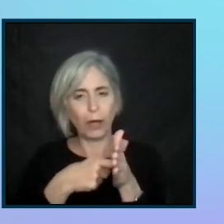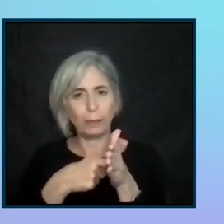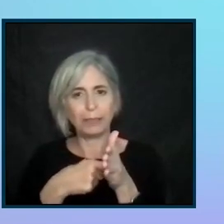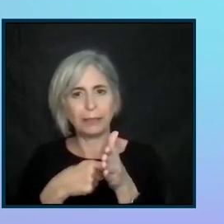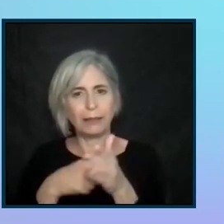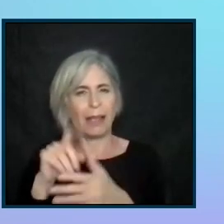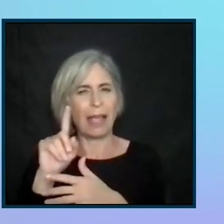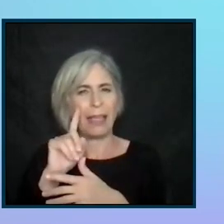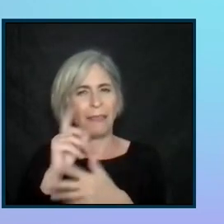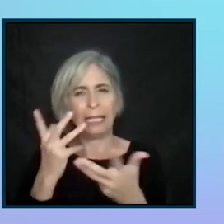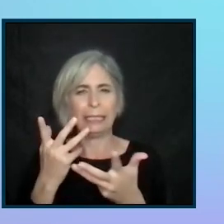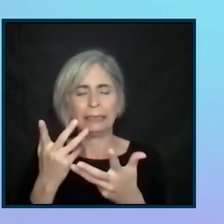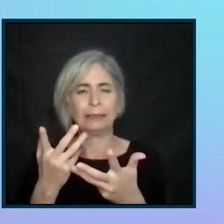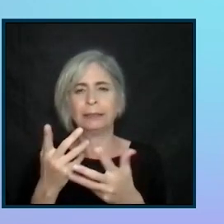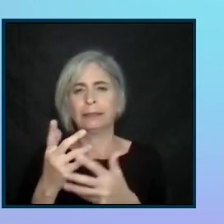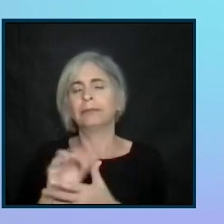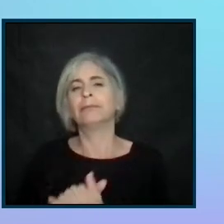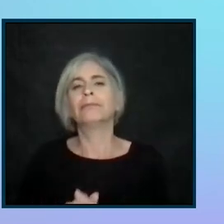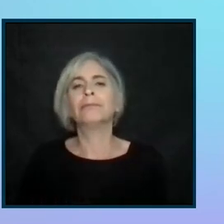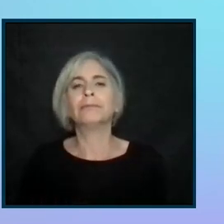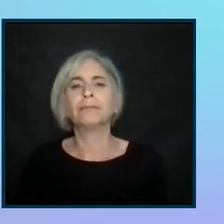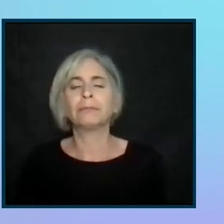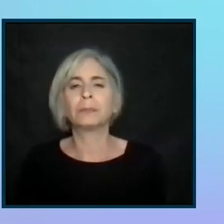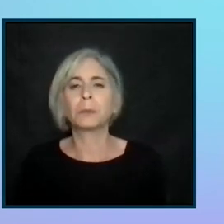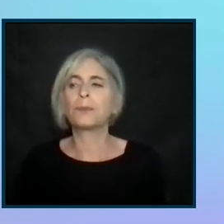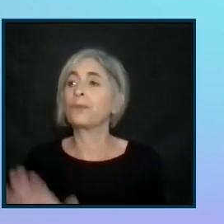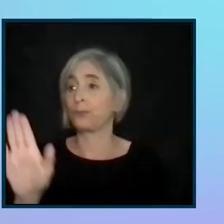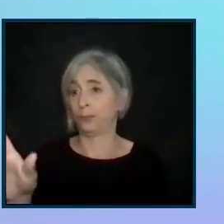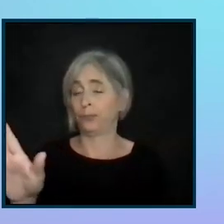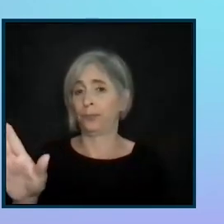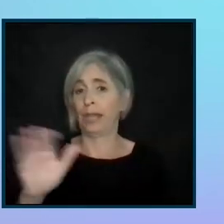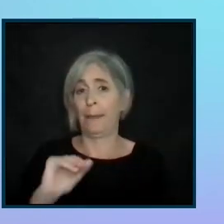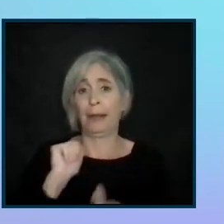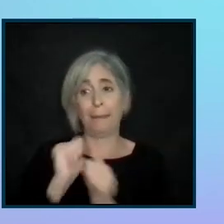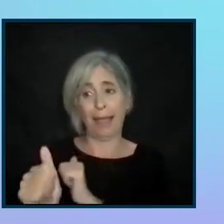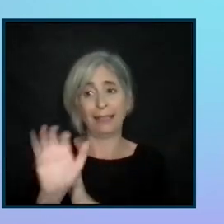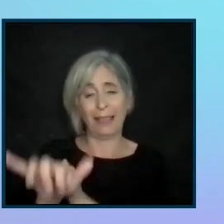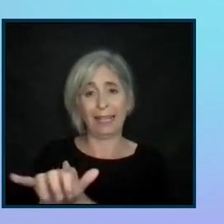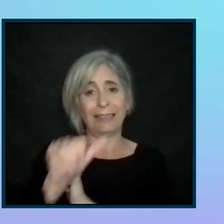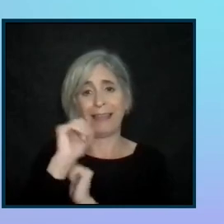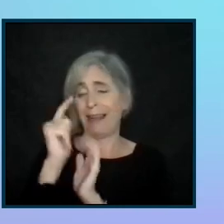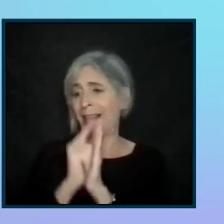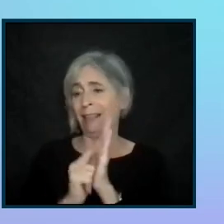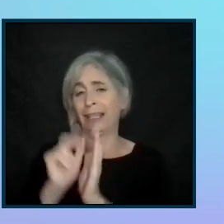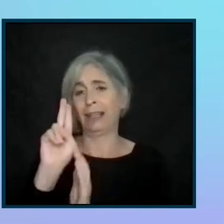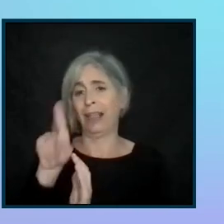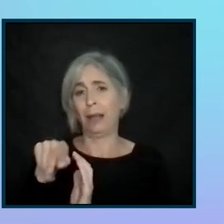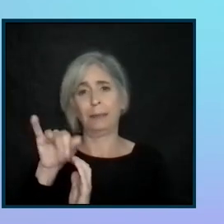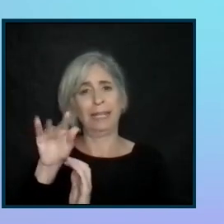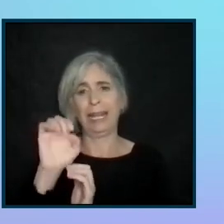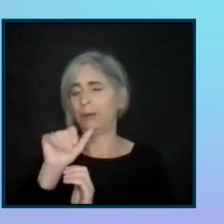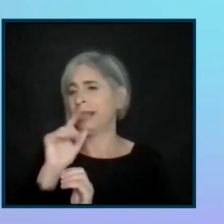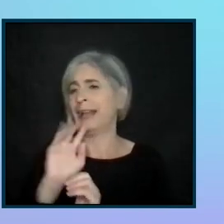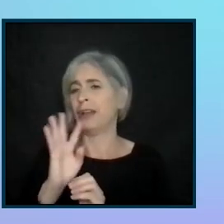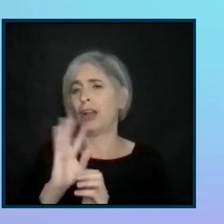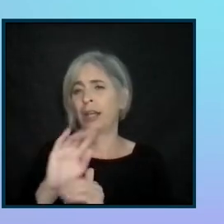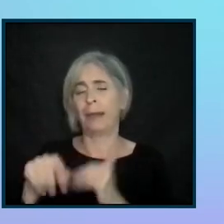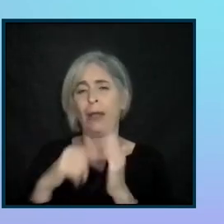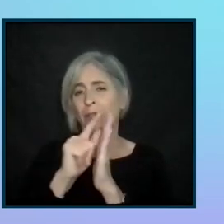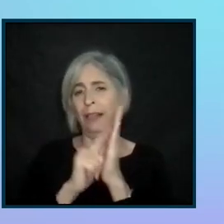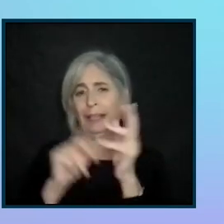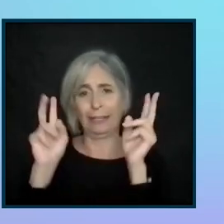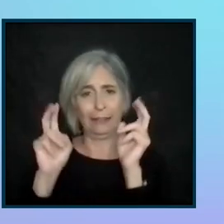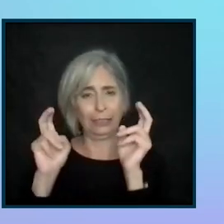he might have got cut off. It just says REC. You know, I'm going to pass on that one, because it's not a legal update. We didn't really talk about the legal issues.